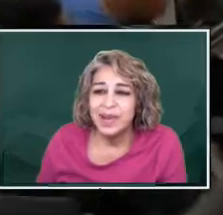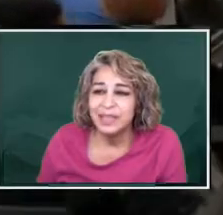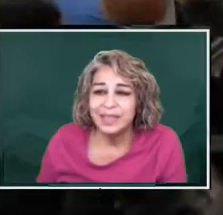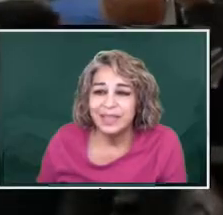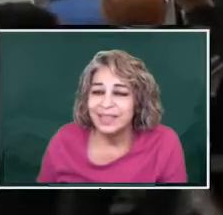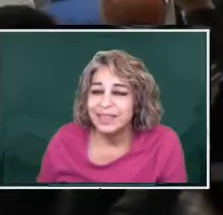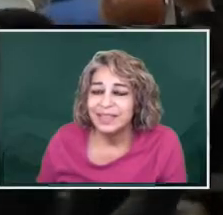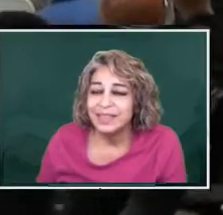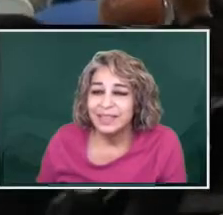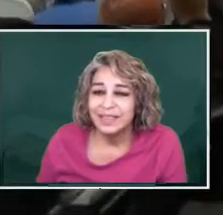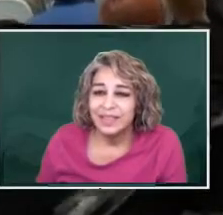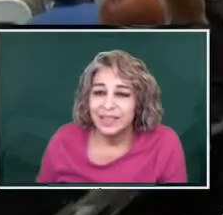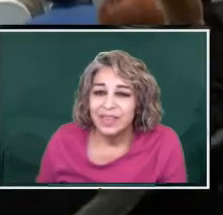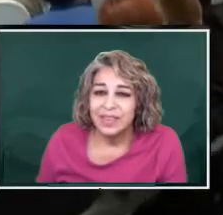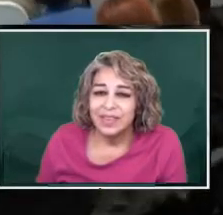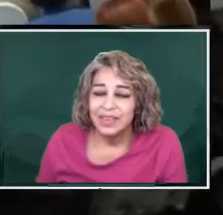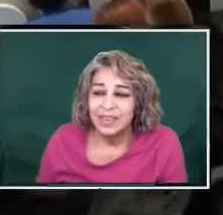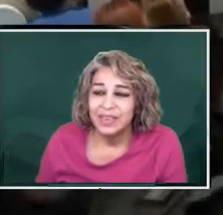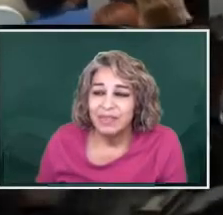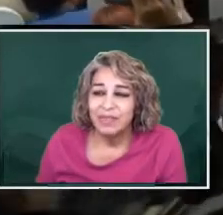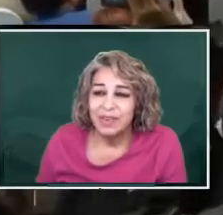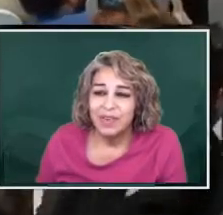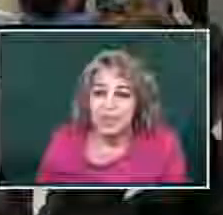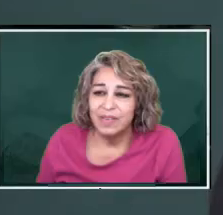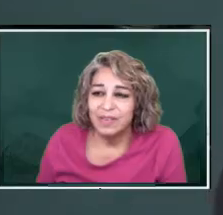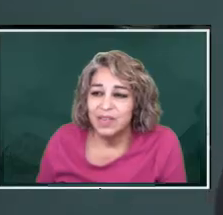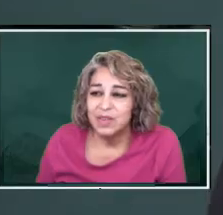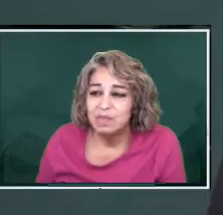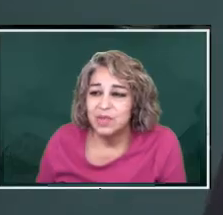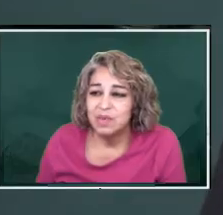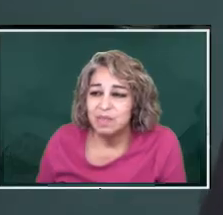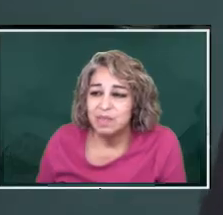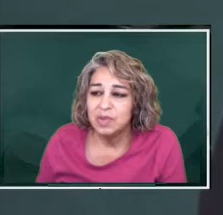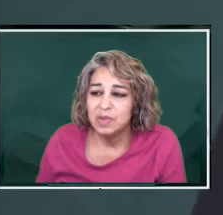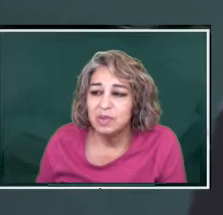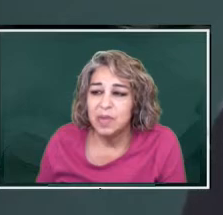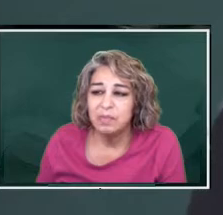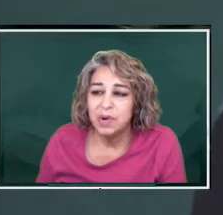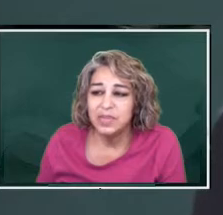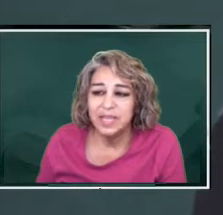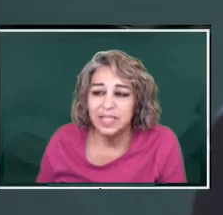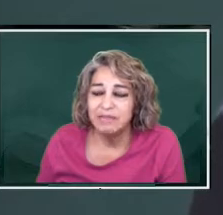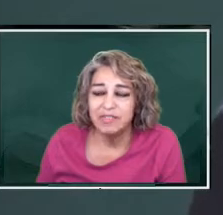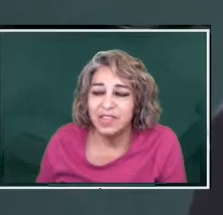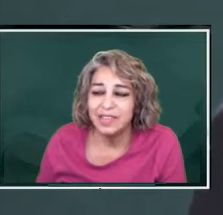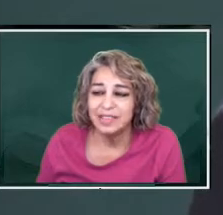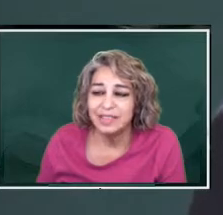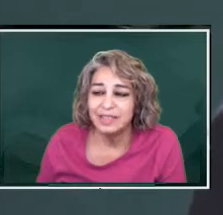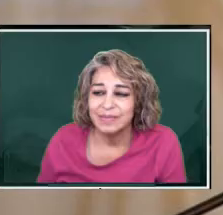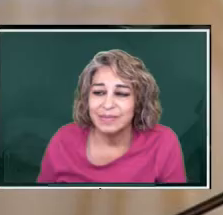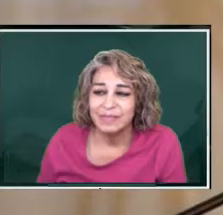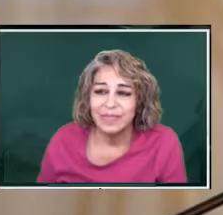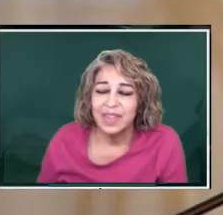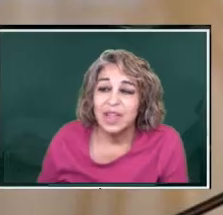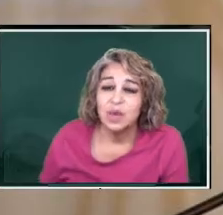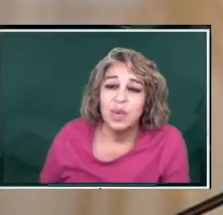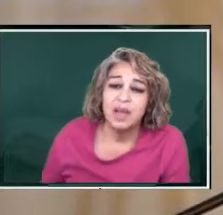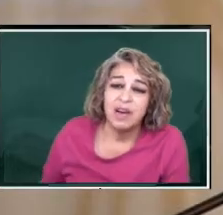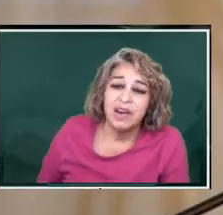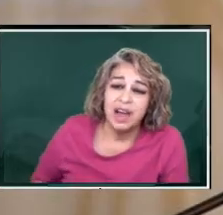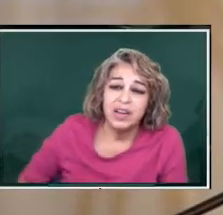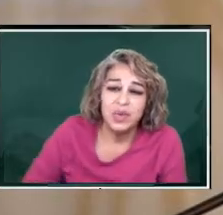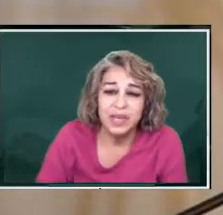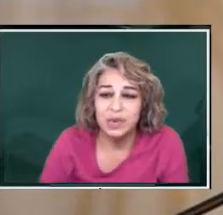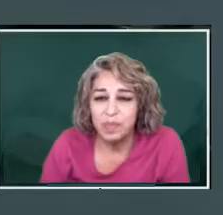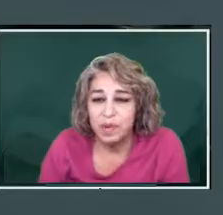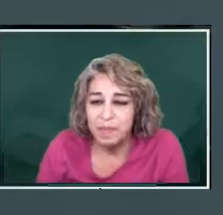no reason to be protesting for this. We